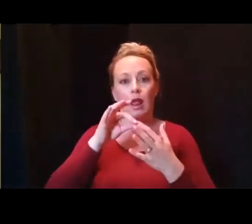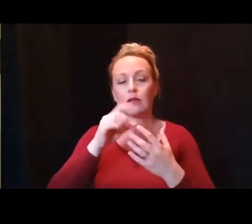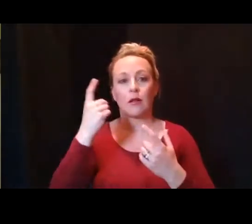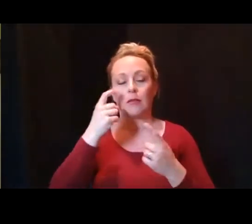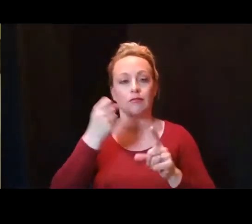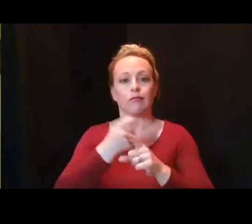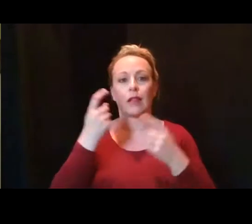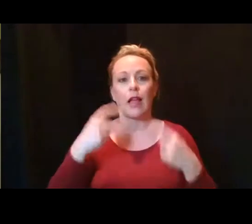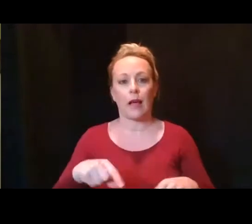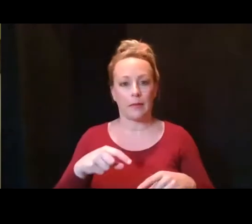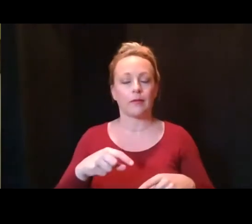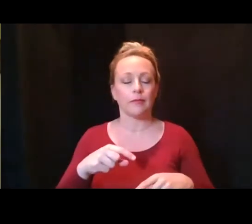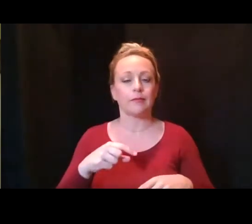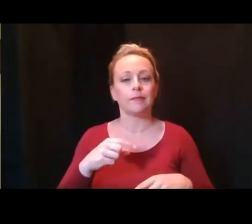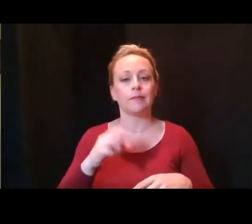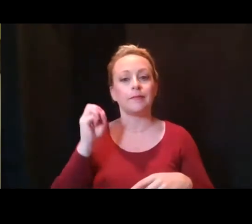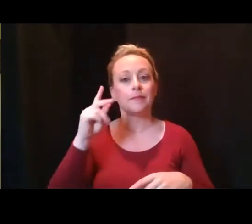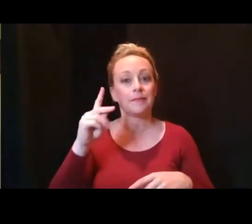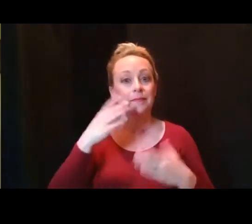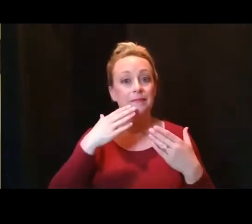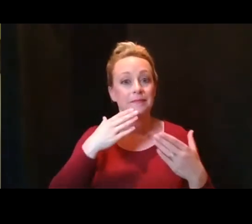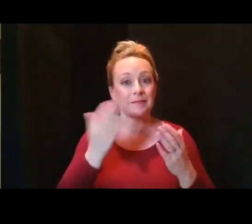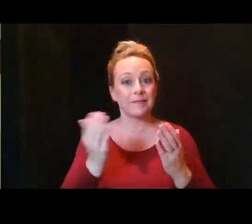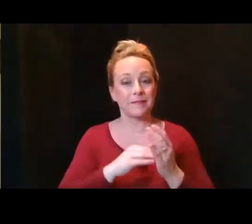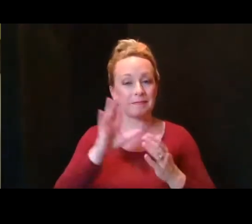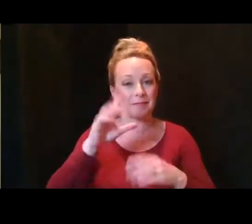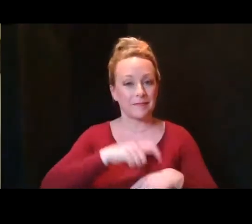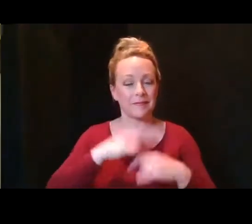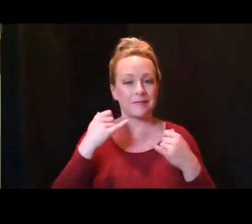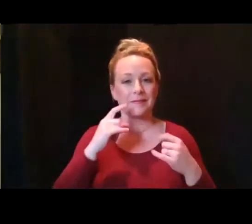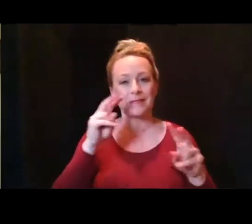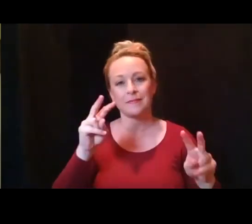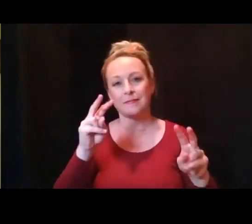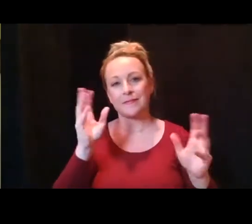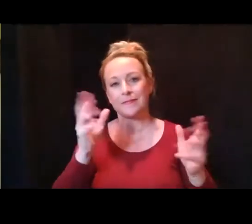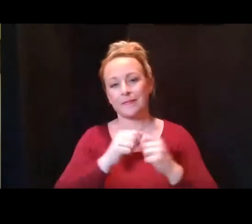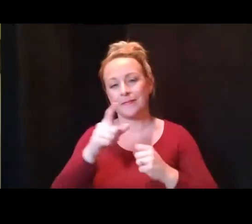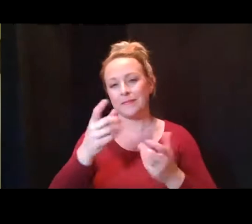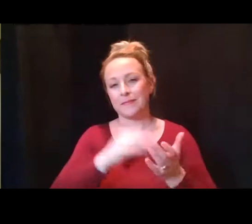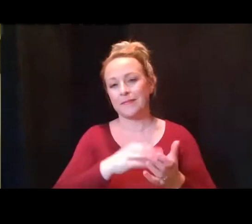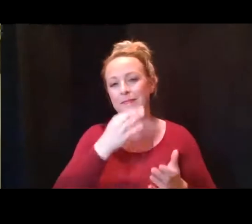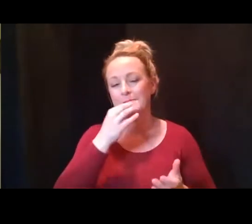need to make available to you. So thank you, everyone, for your time today. And we look forward to talking with you again soon.